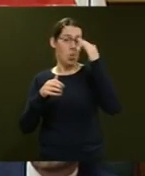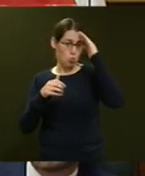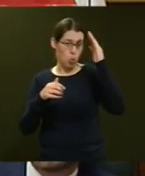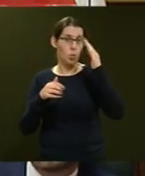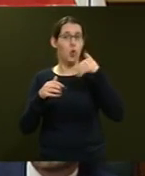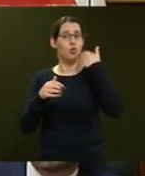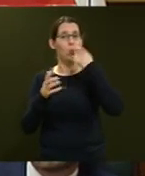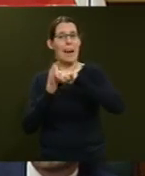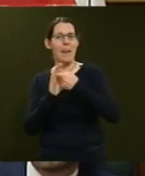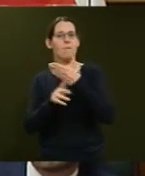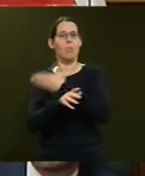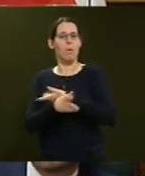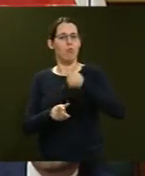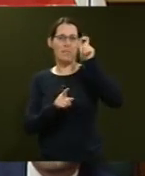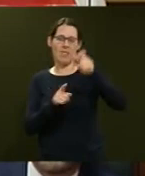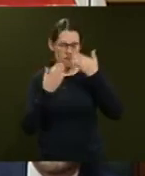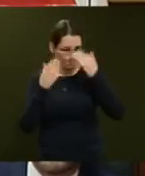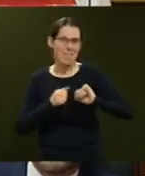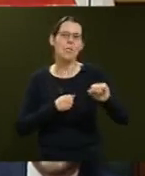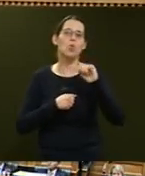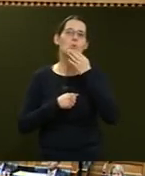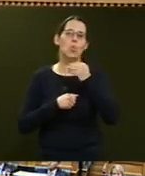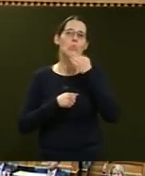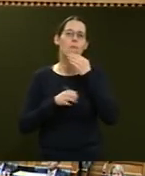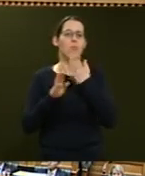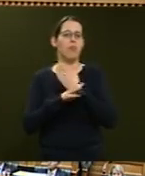of a private email address and for Ministerial business.